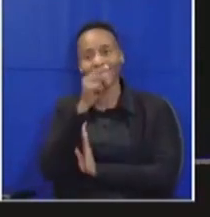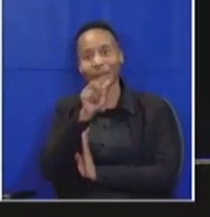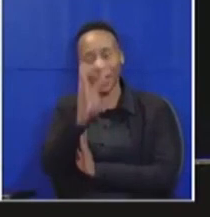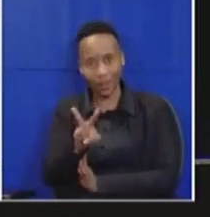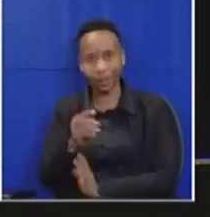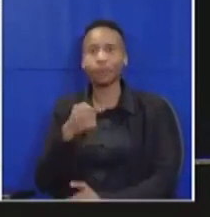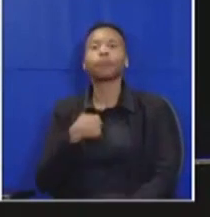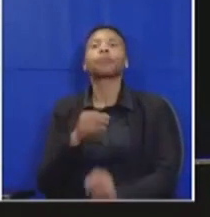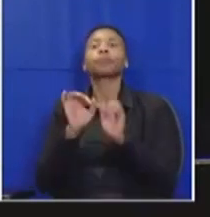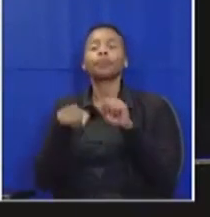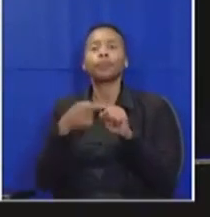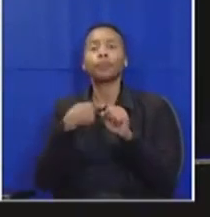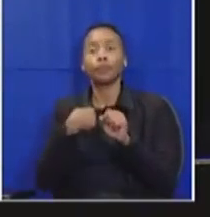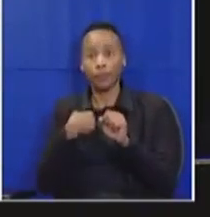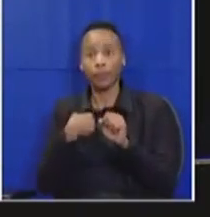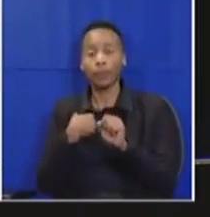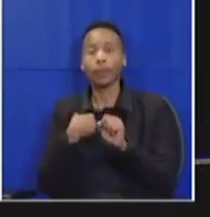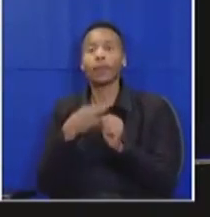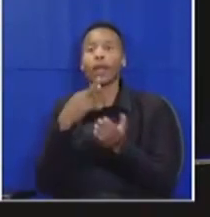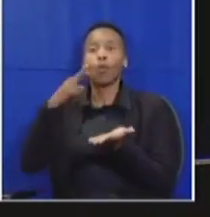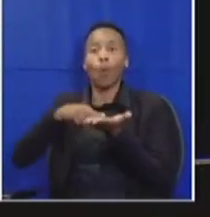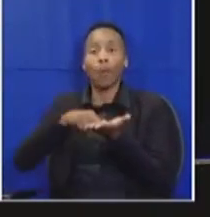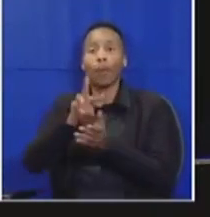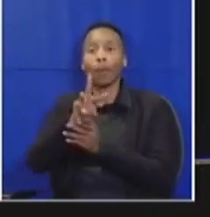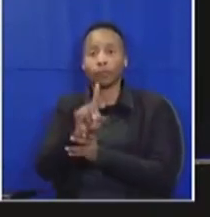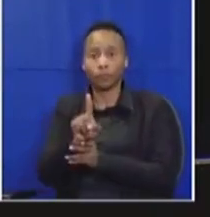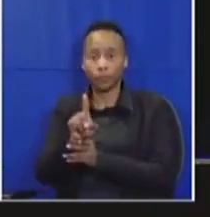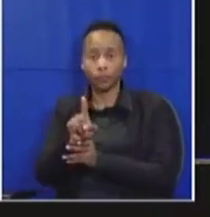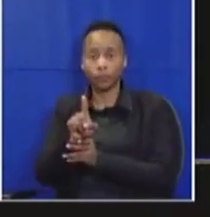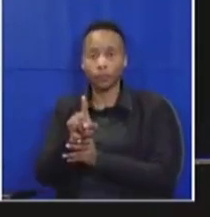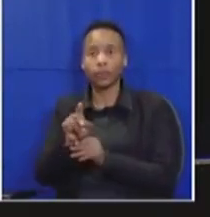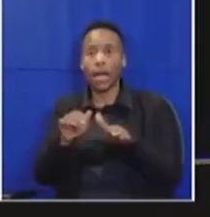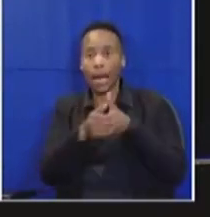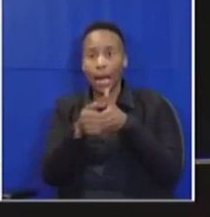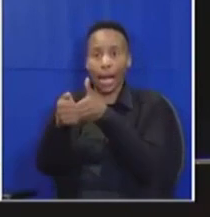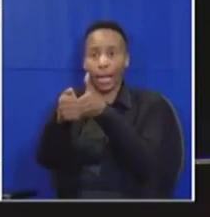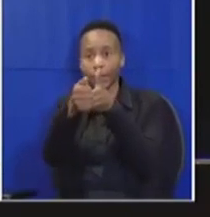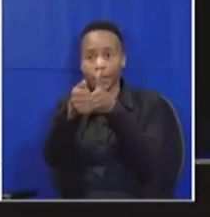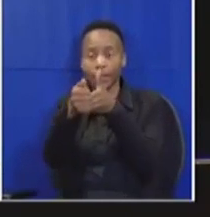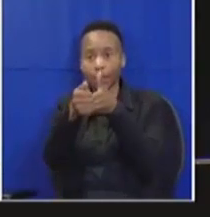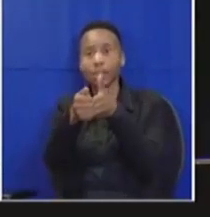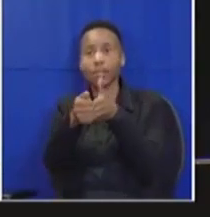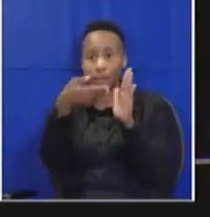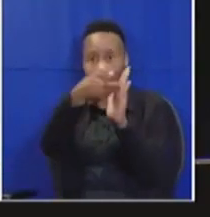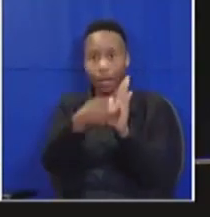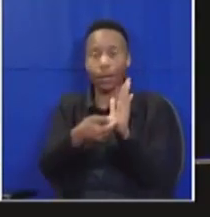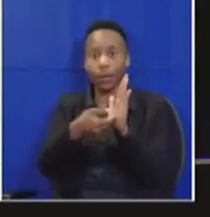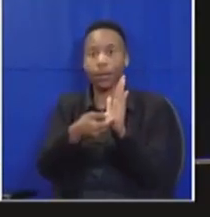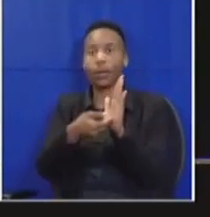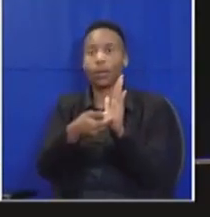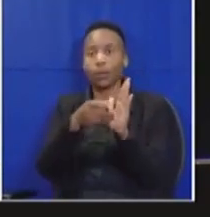recommend also that we amend the the guide before us so that we include